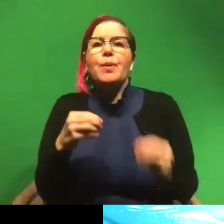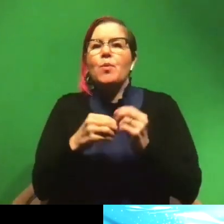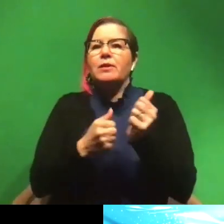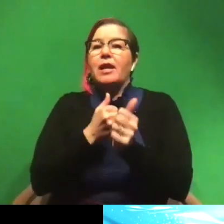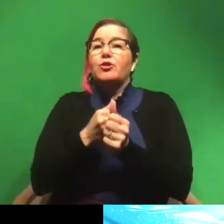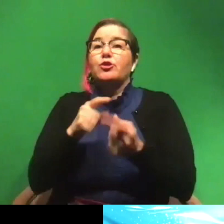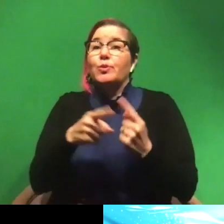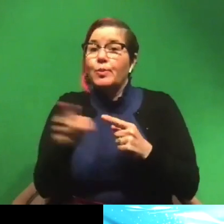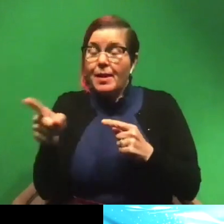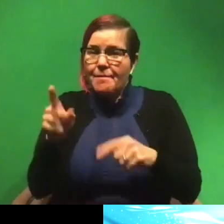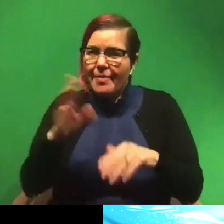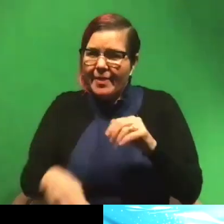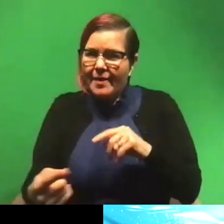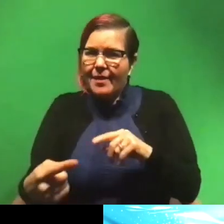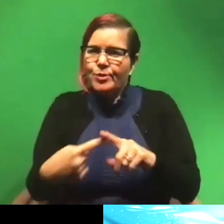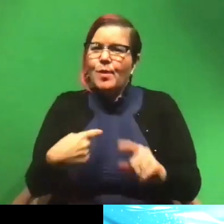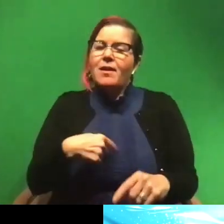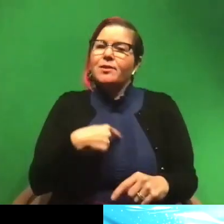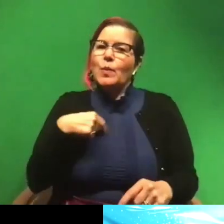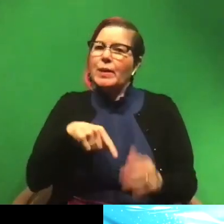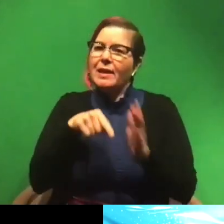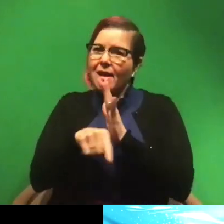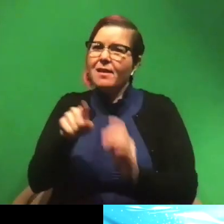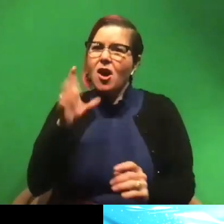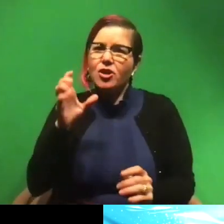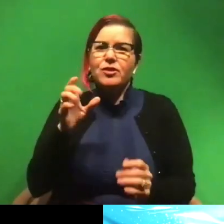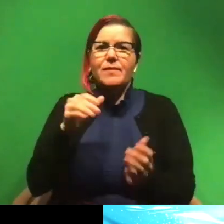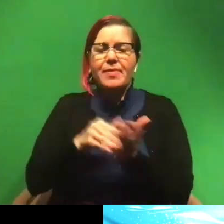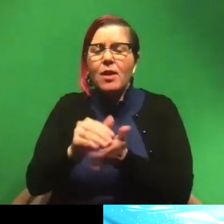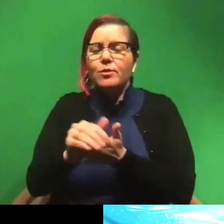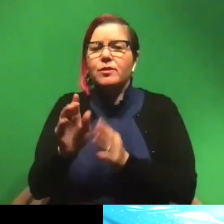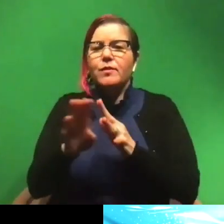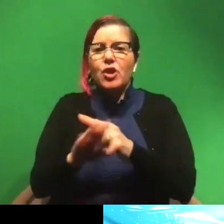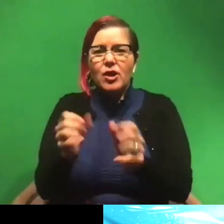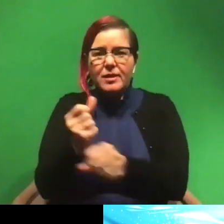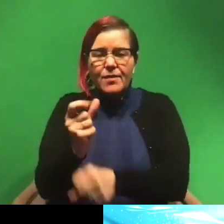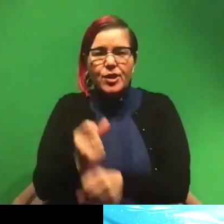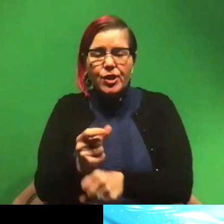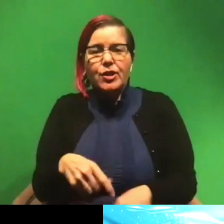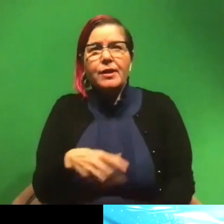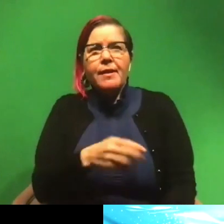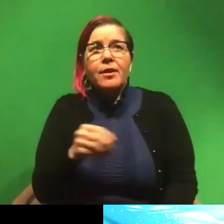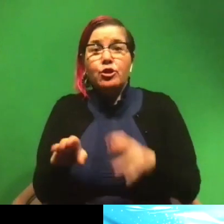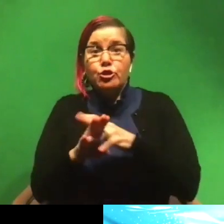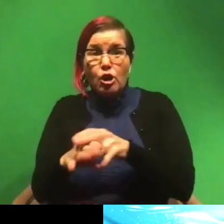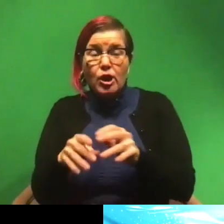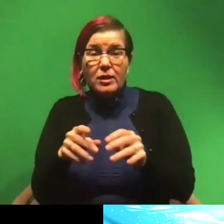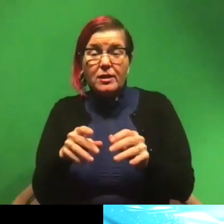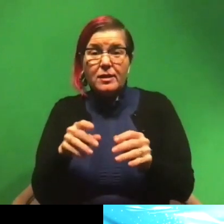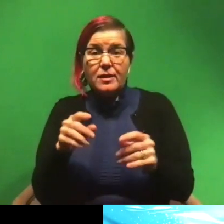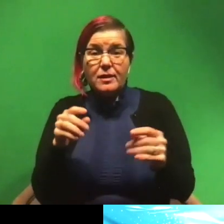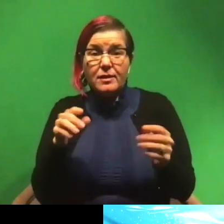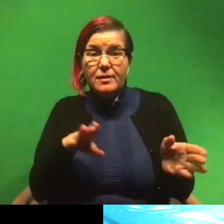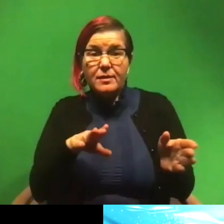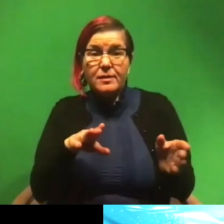to them than they are to us. We kill hundreds of thousands of sharks a year and shark fatalities,